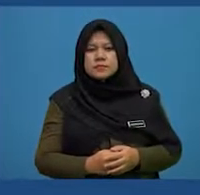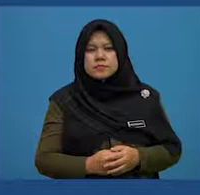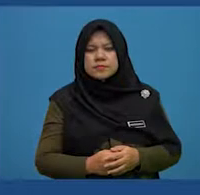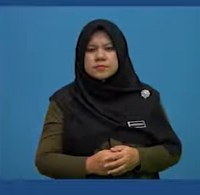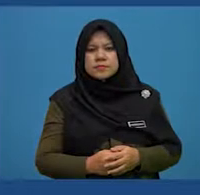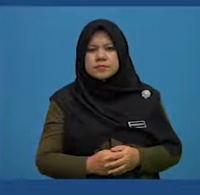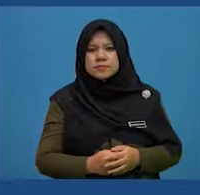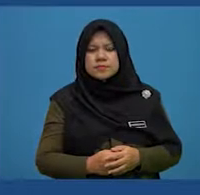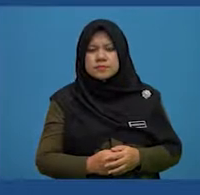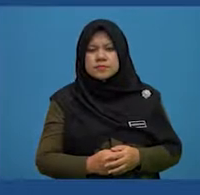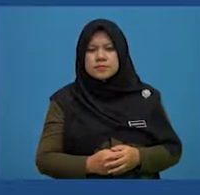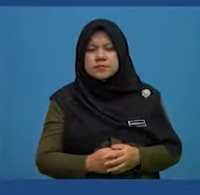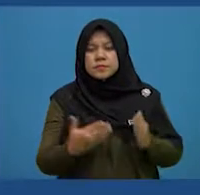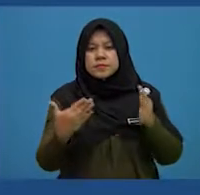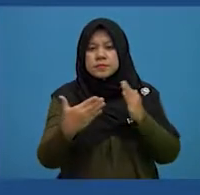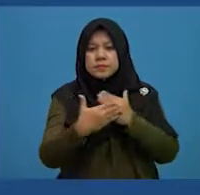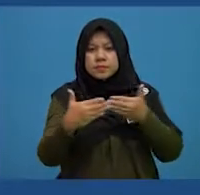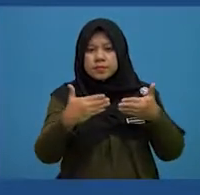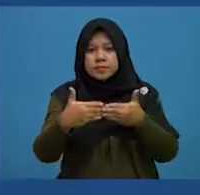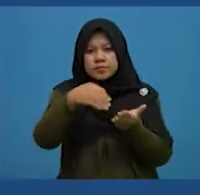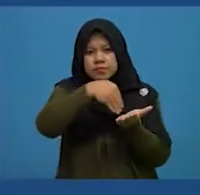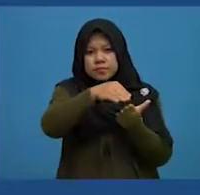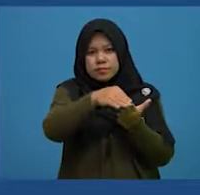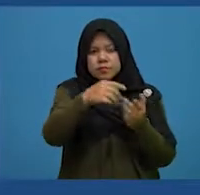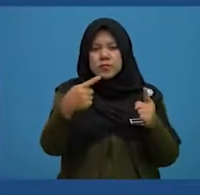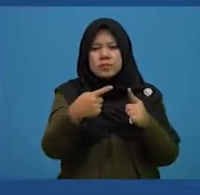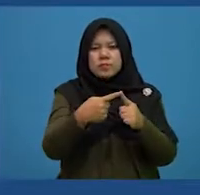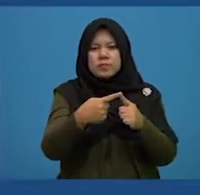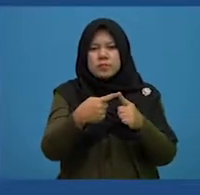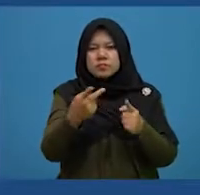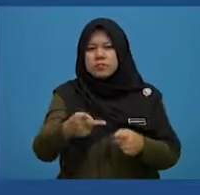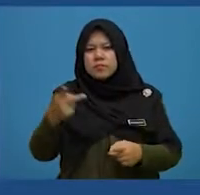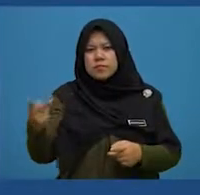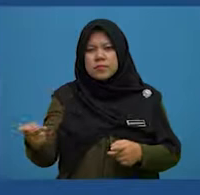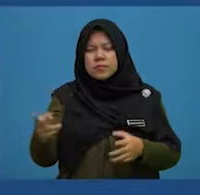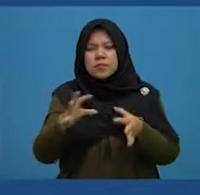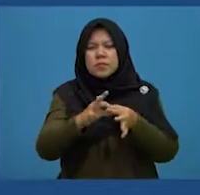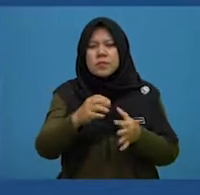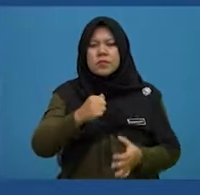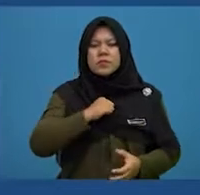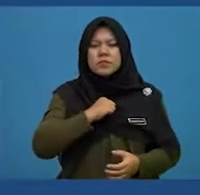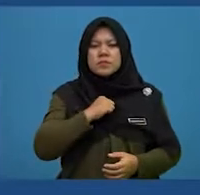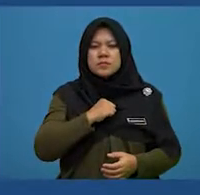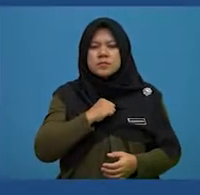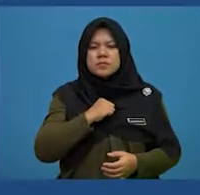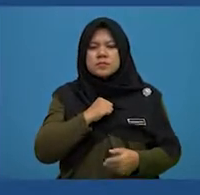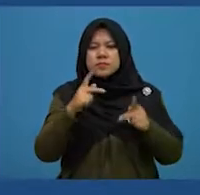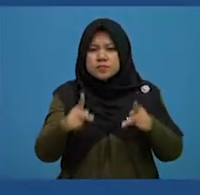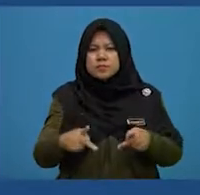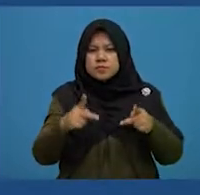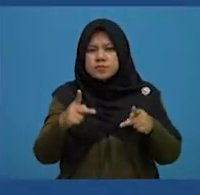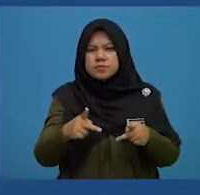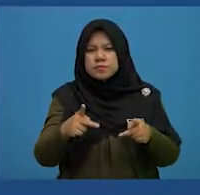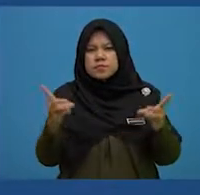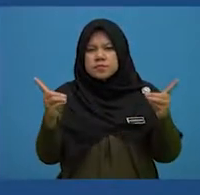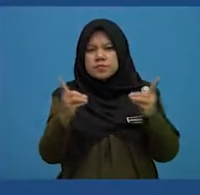revealed a fundamental flaw. By linking rejection to some aspects of their core identity,